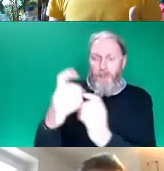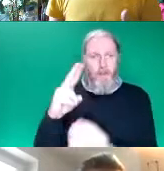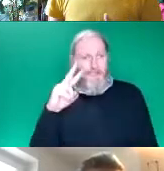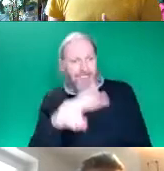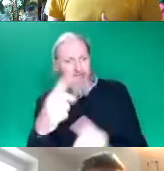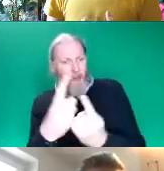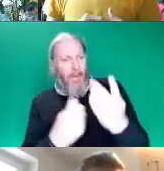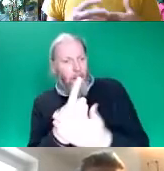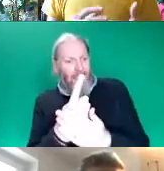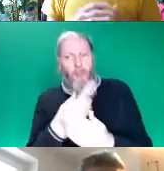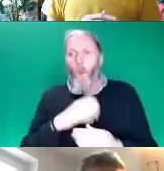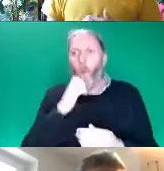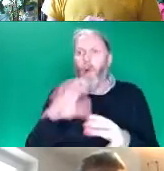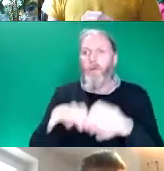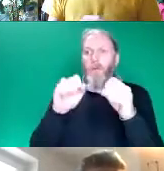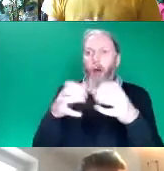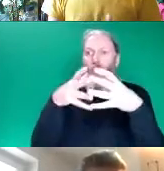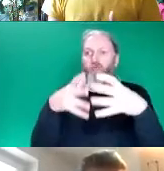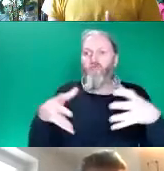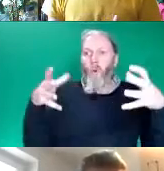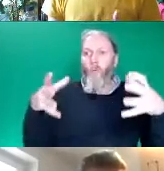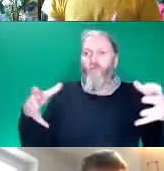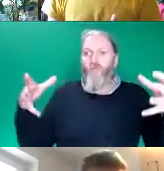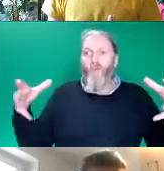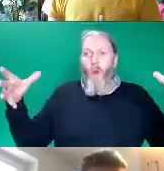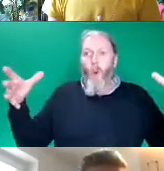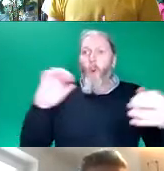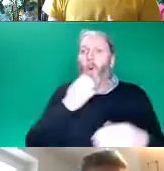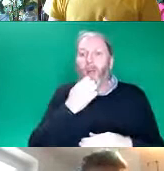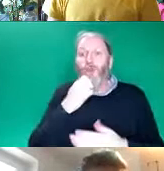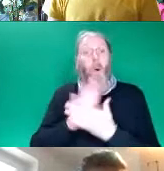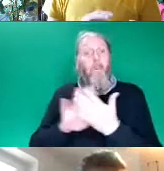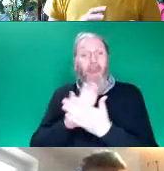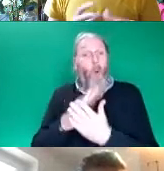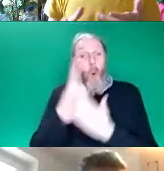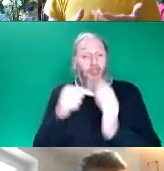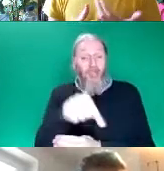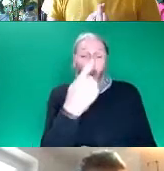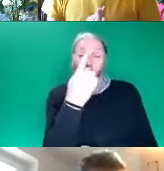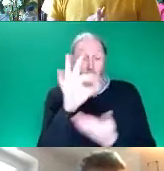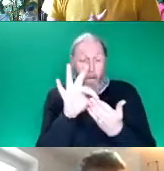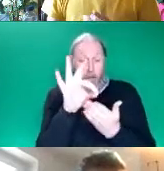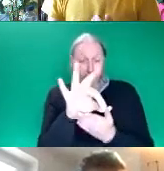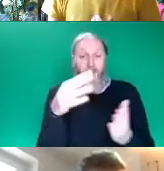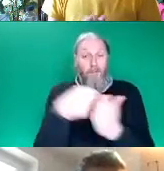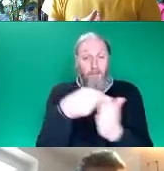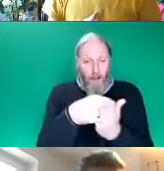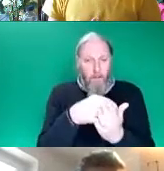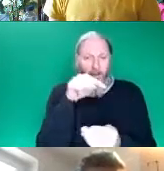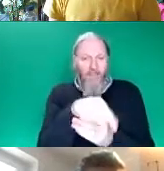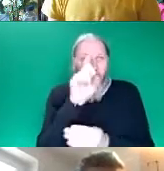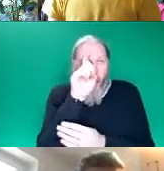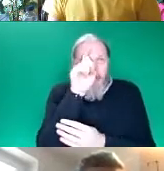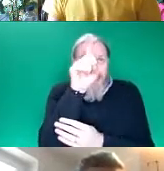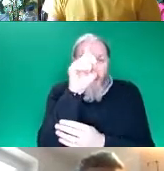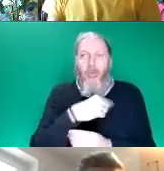So it's not just the impact of that specific piece of funded work but the way that an idea can spread or develop, it can be shared